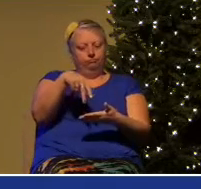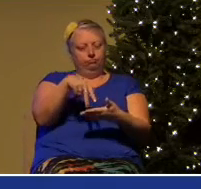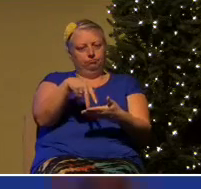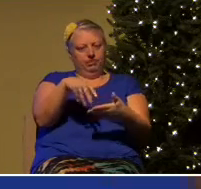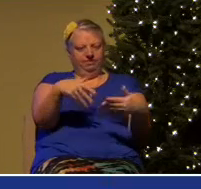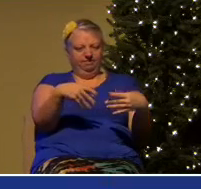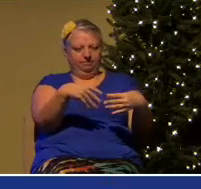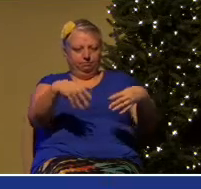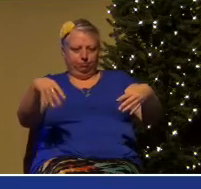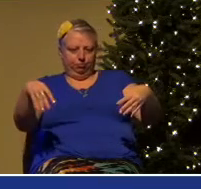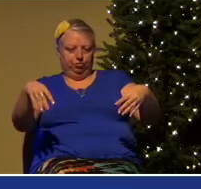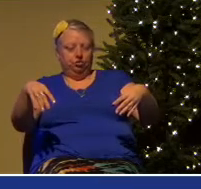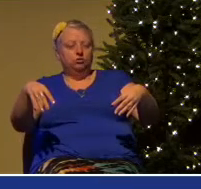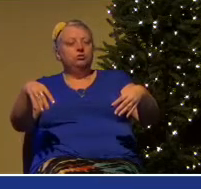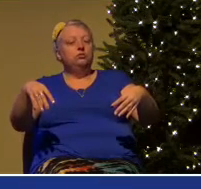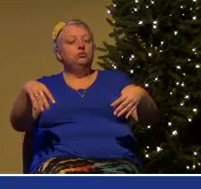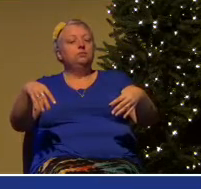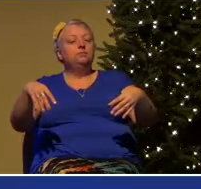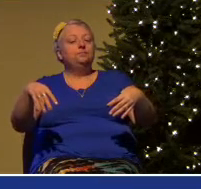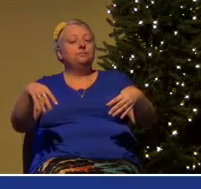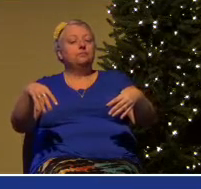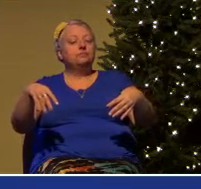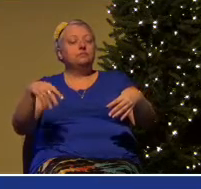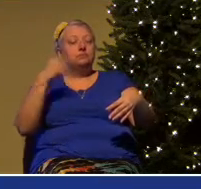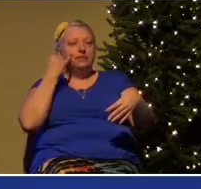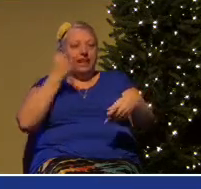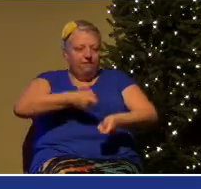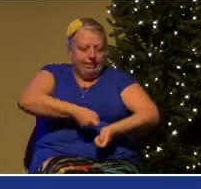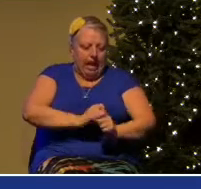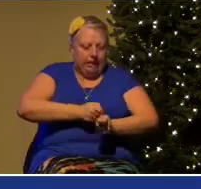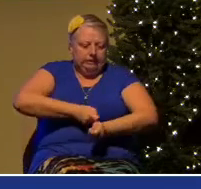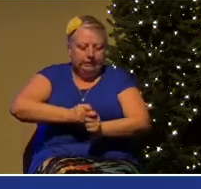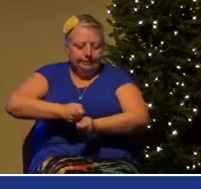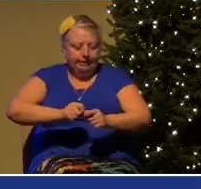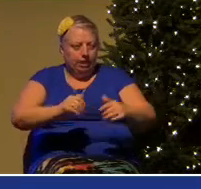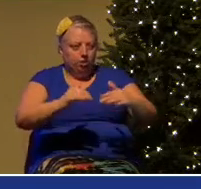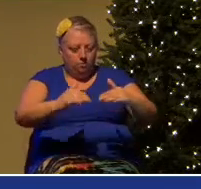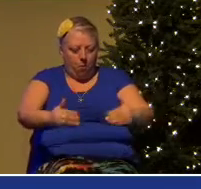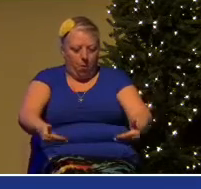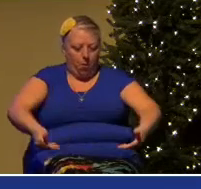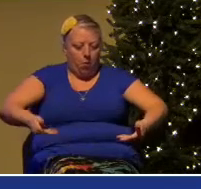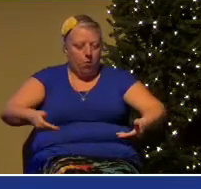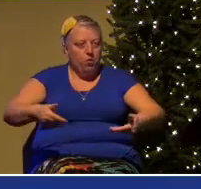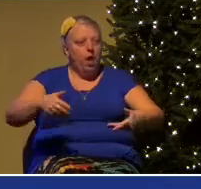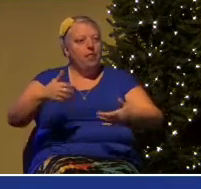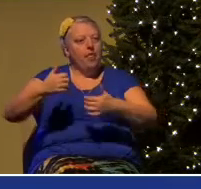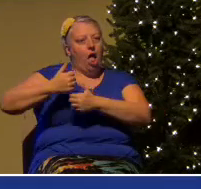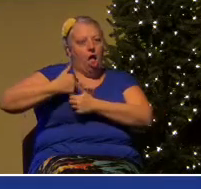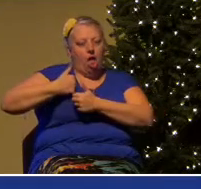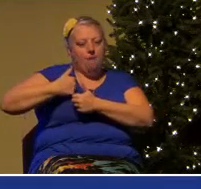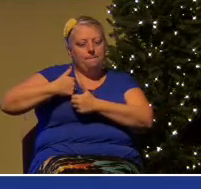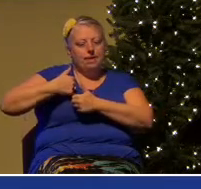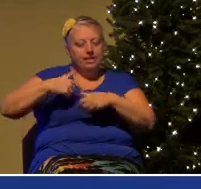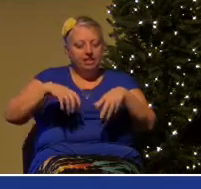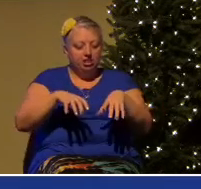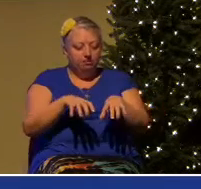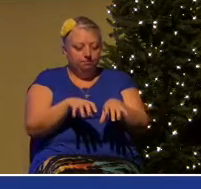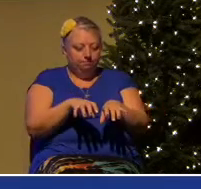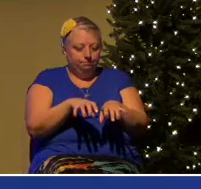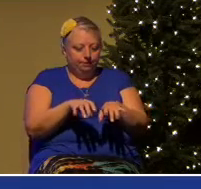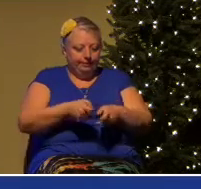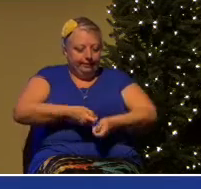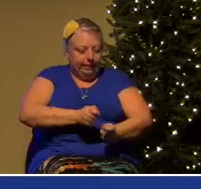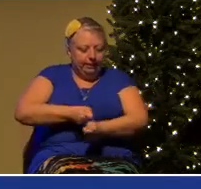troops up to hold the enemy back, as they had traditionally done, would no longer work. Things needed to change